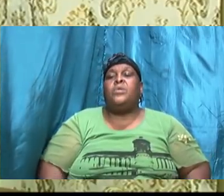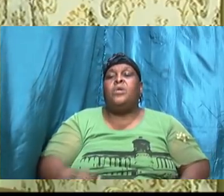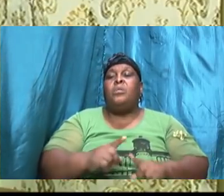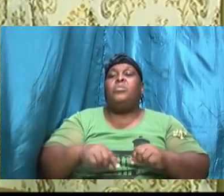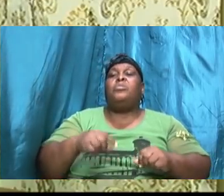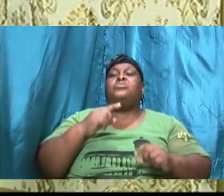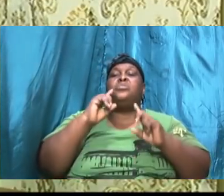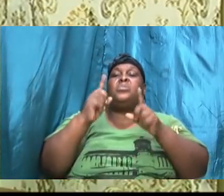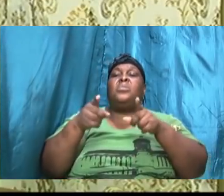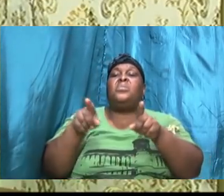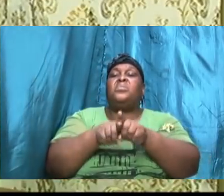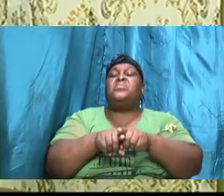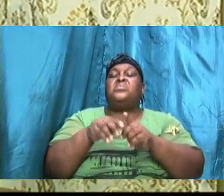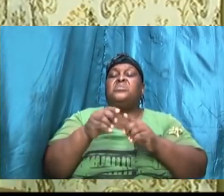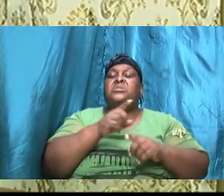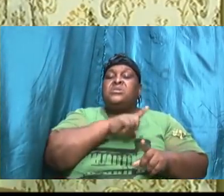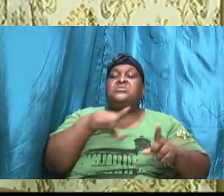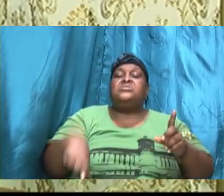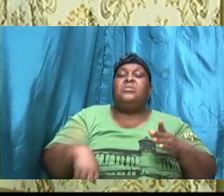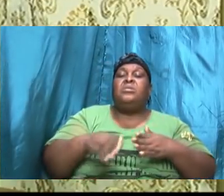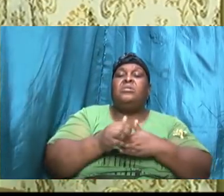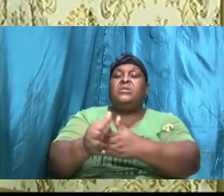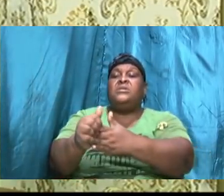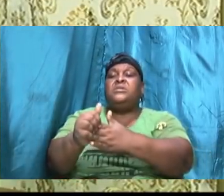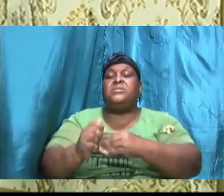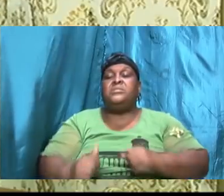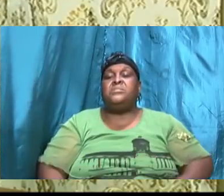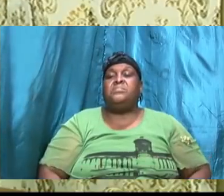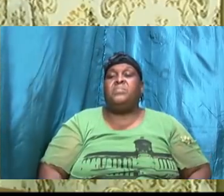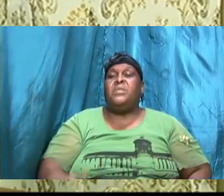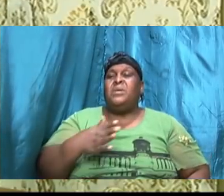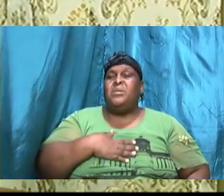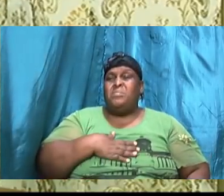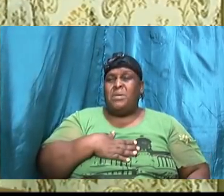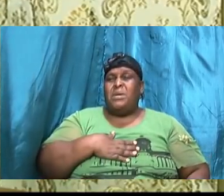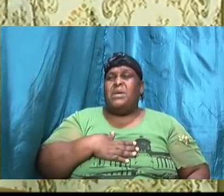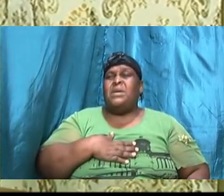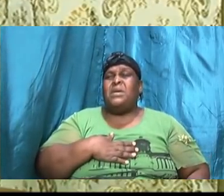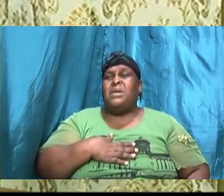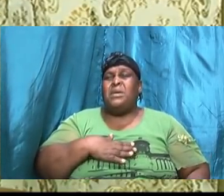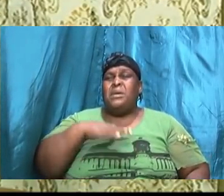the Lord bids us. And my eldest son, Brian,